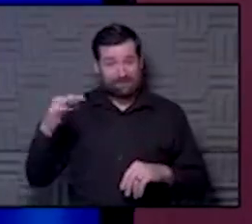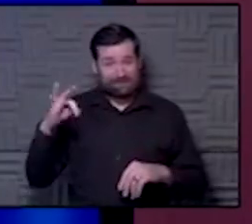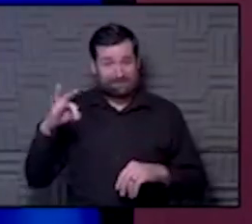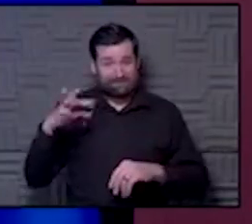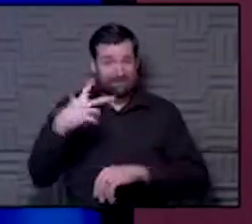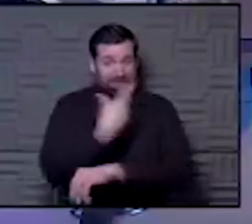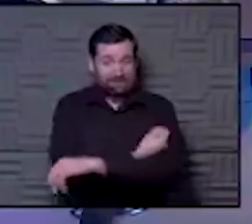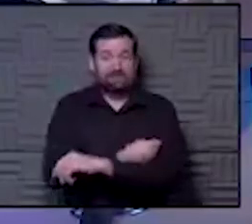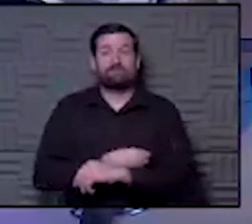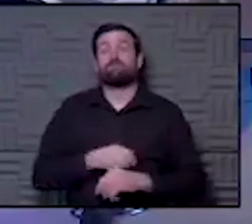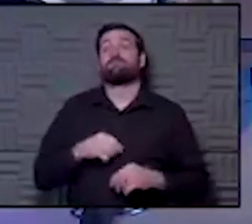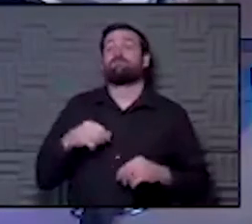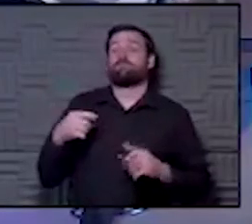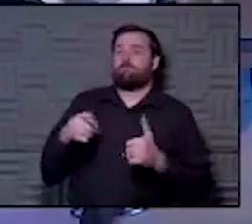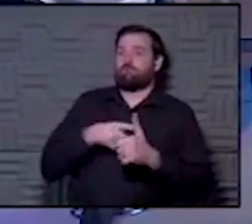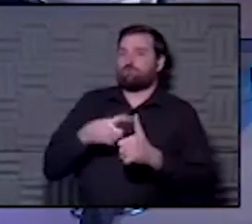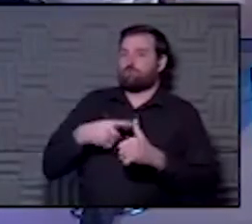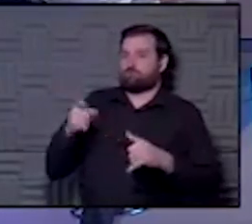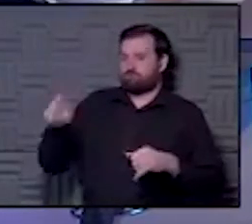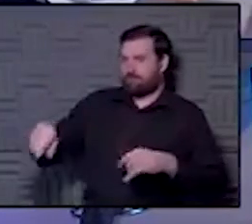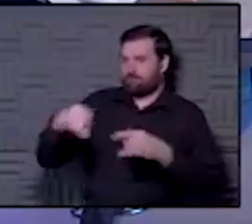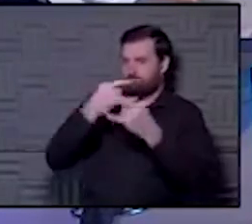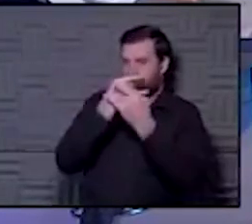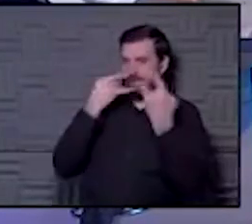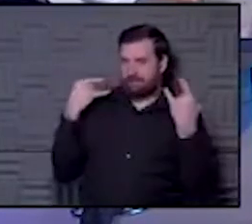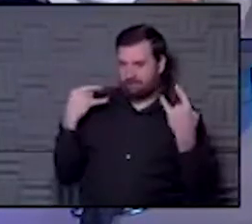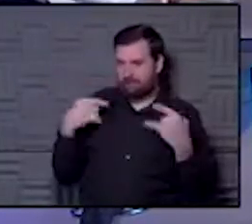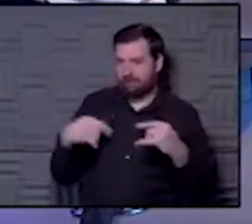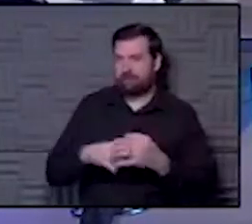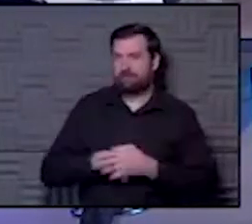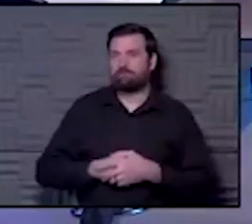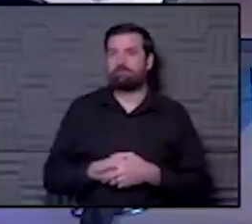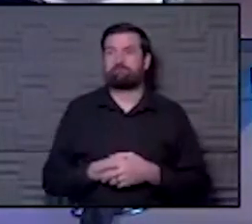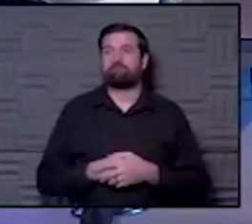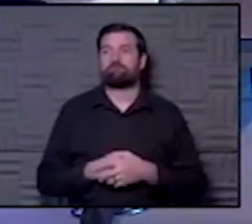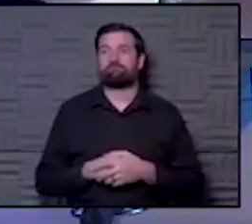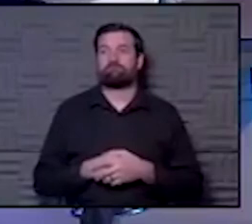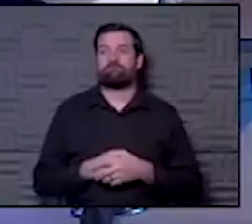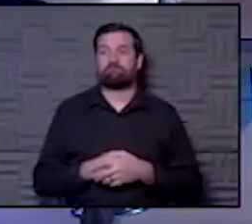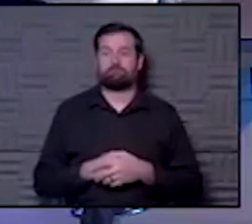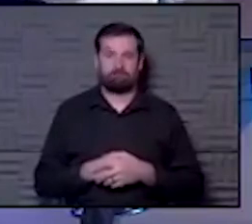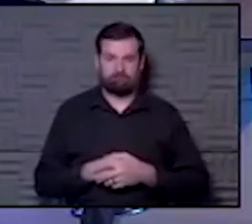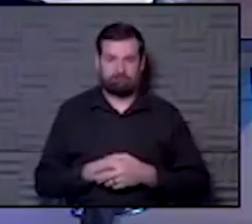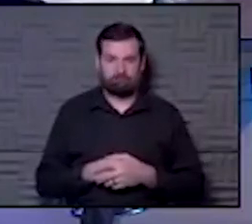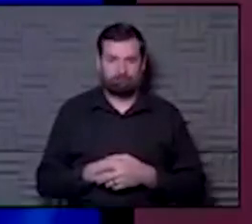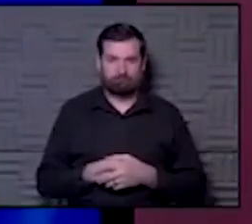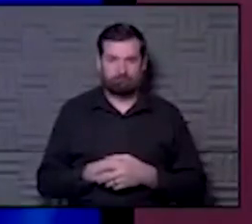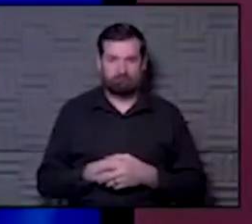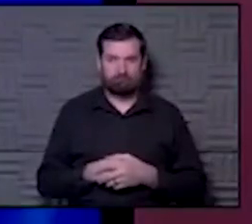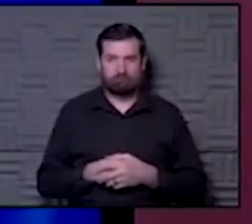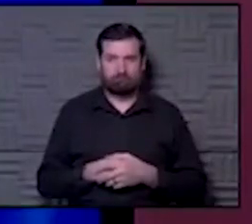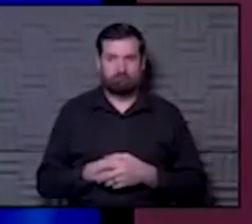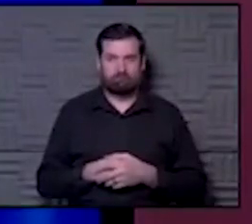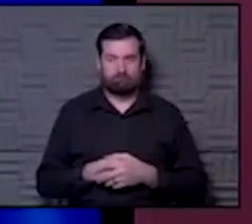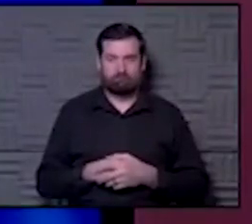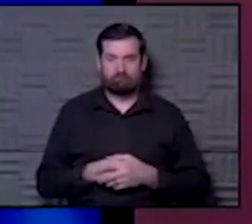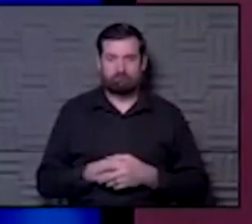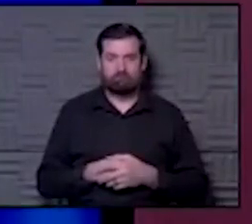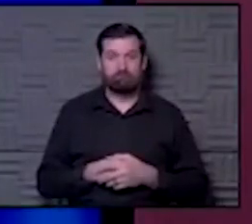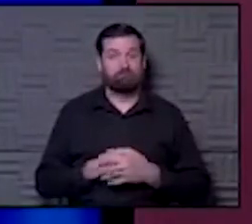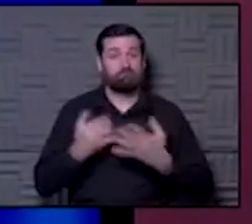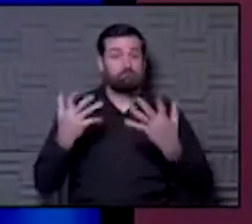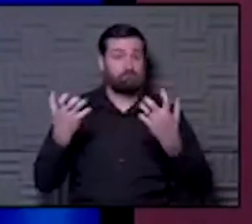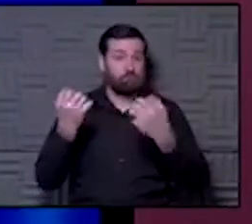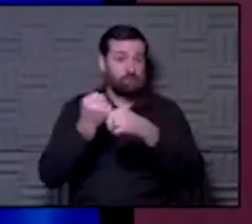I'm going to introduce through James, but first, I have put my mask on. So I've got my mask up KU right here. Put my mask on because we want to